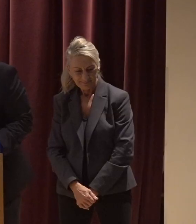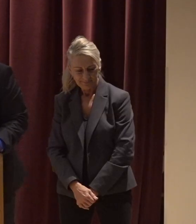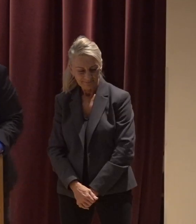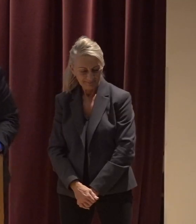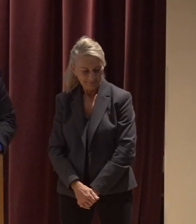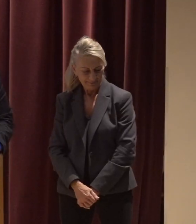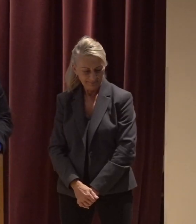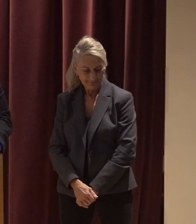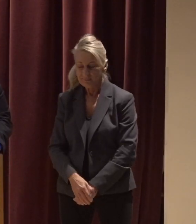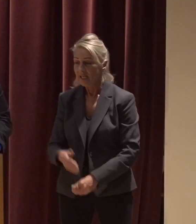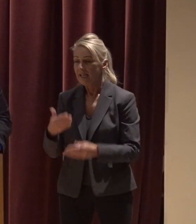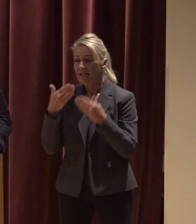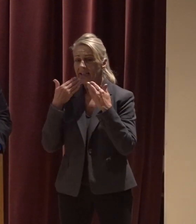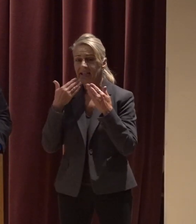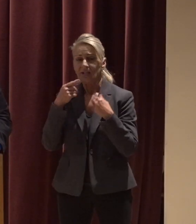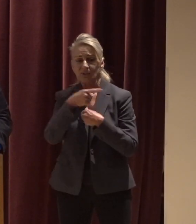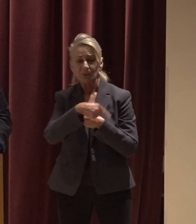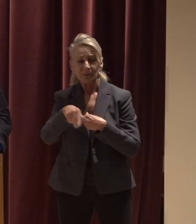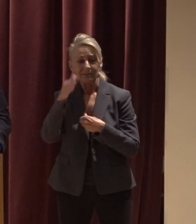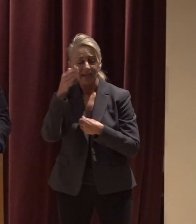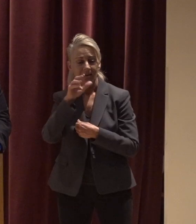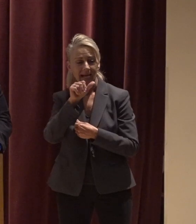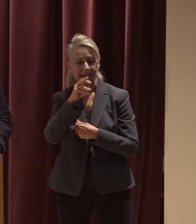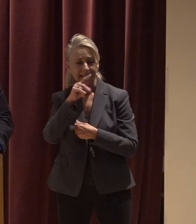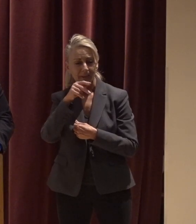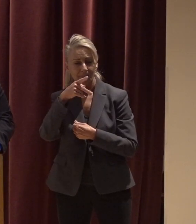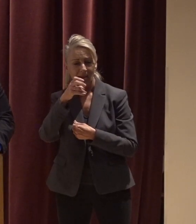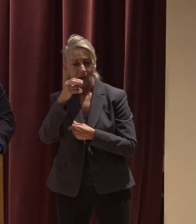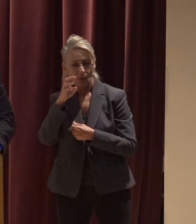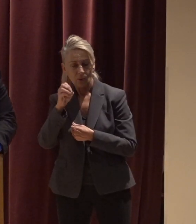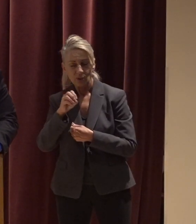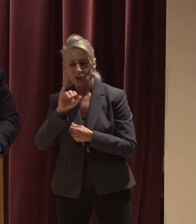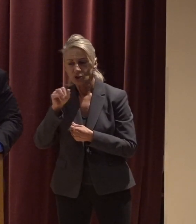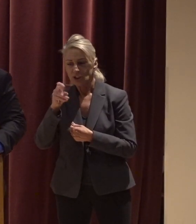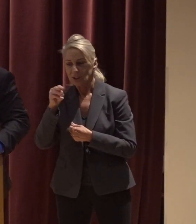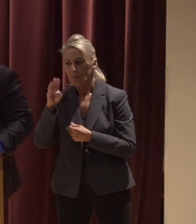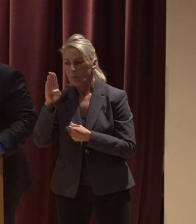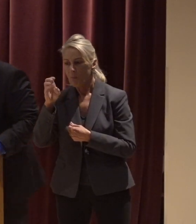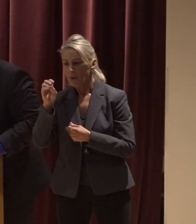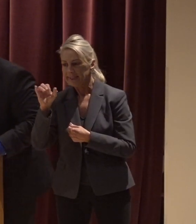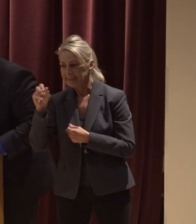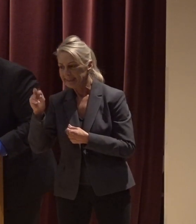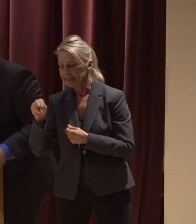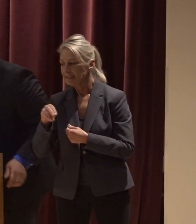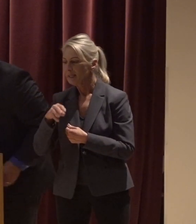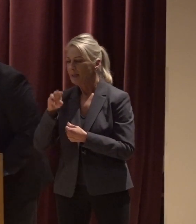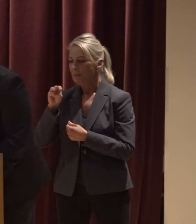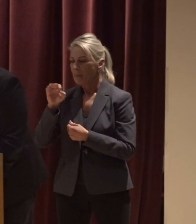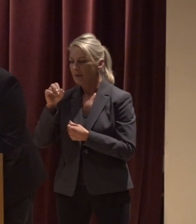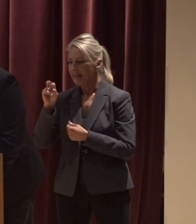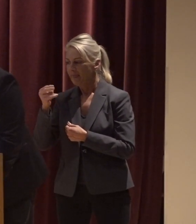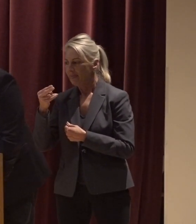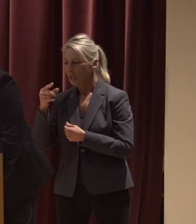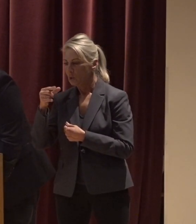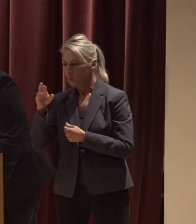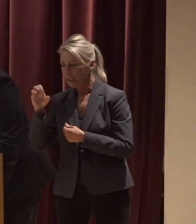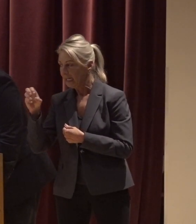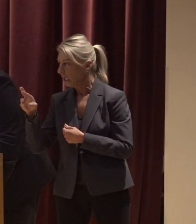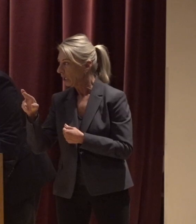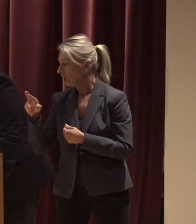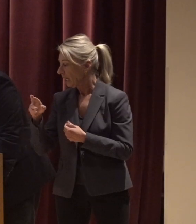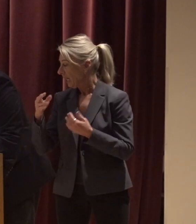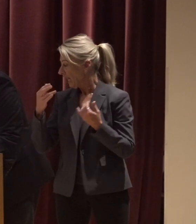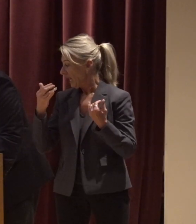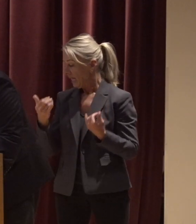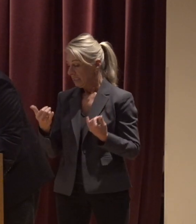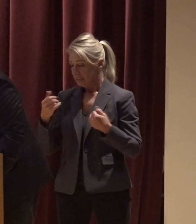thank you to all our speakers Anita Panko, Justin Boyington, Gray Wolf, and Meredith Greer At this time I would like to